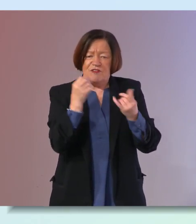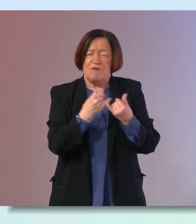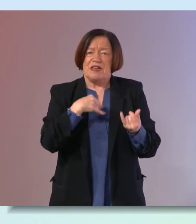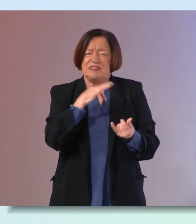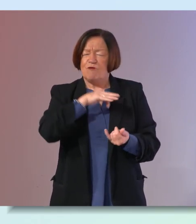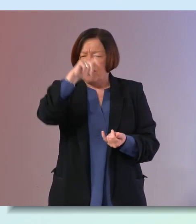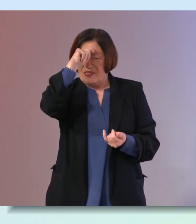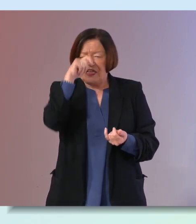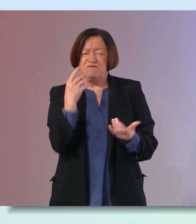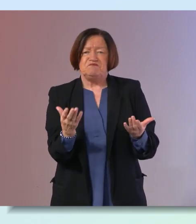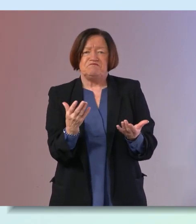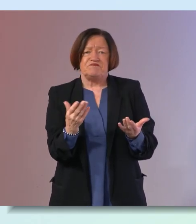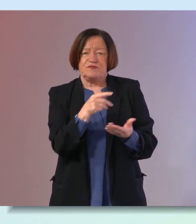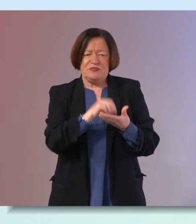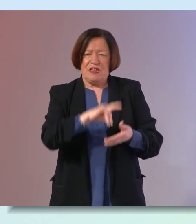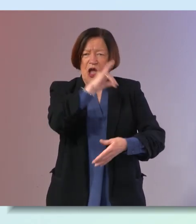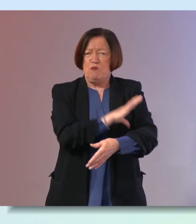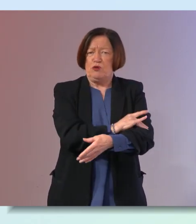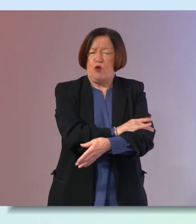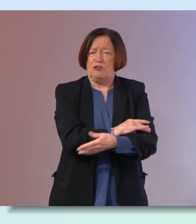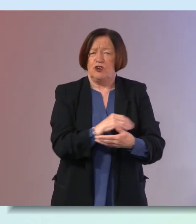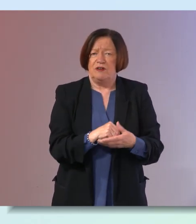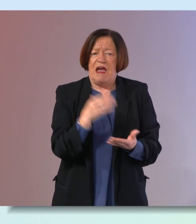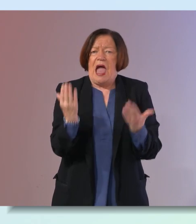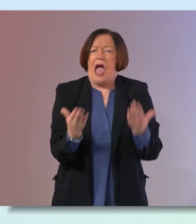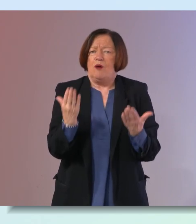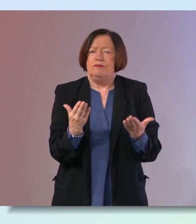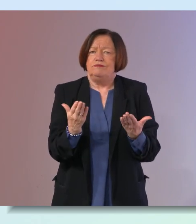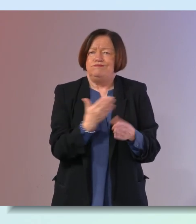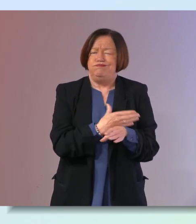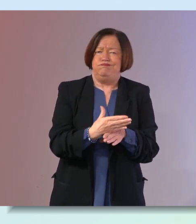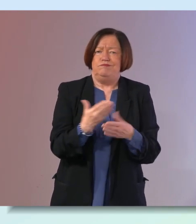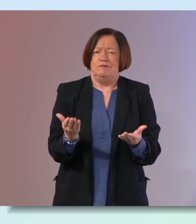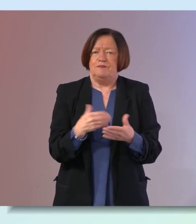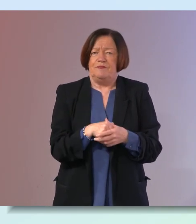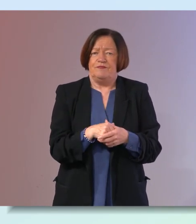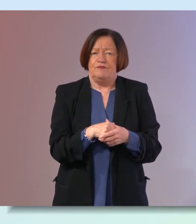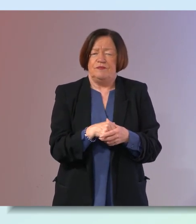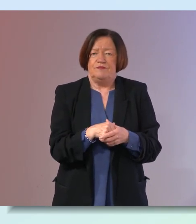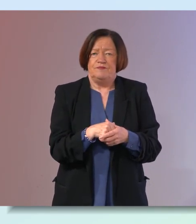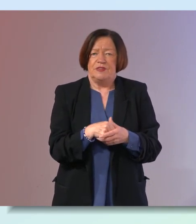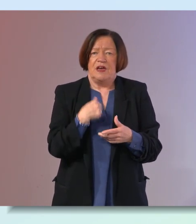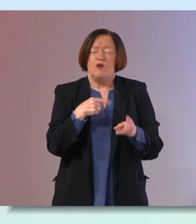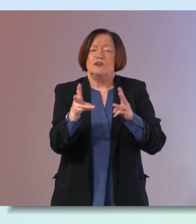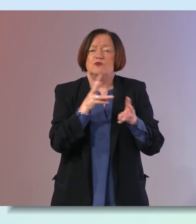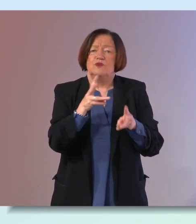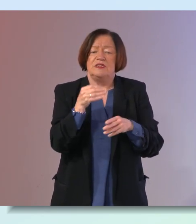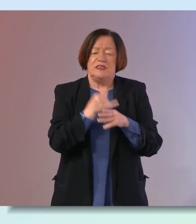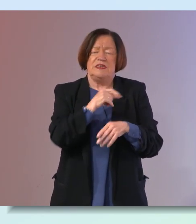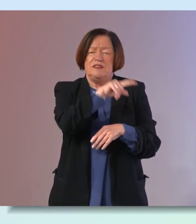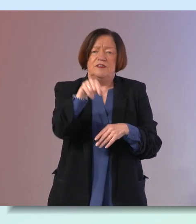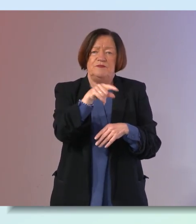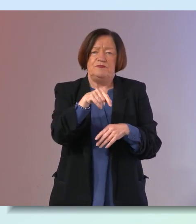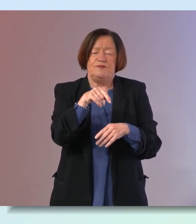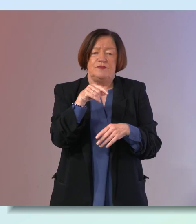that would think that would have high blood pressure how did it happen um i was working down in the